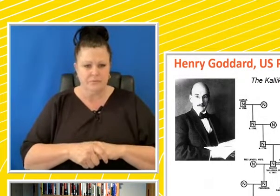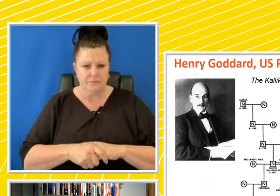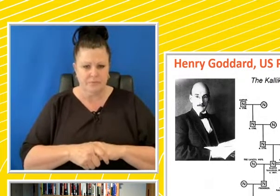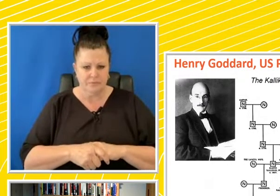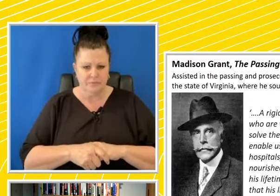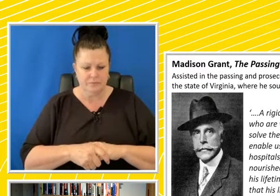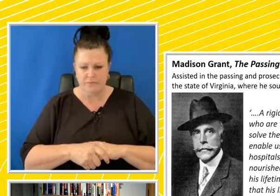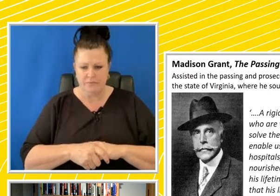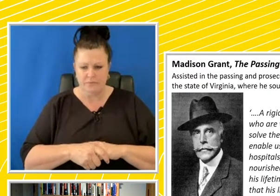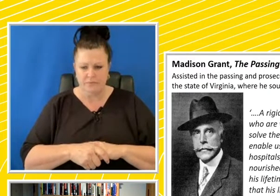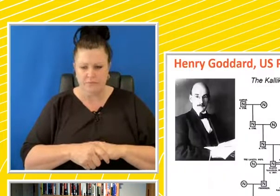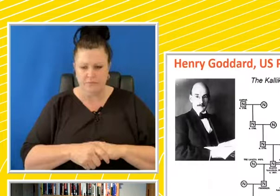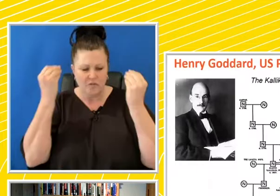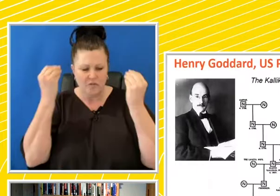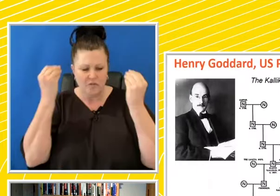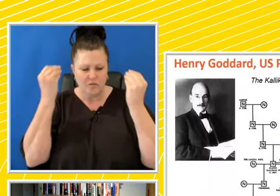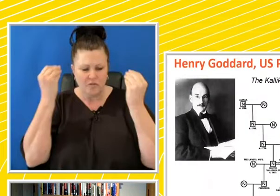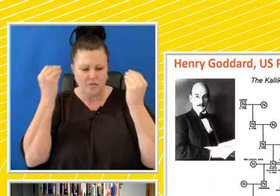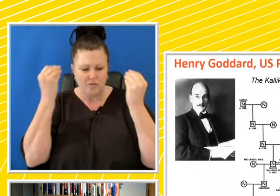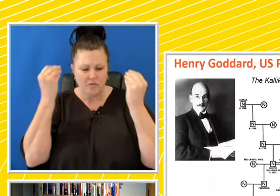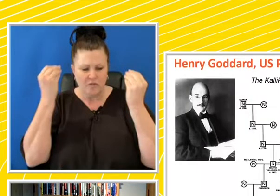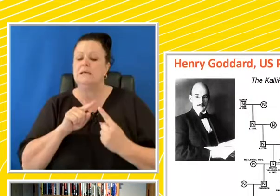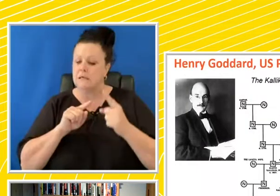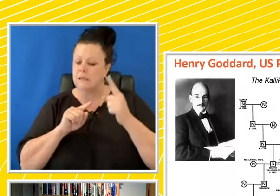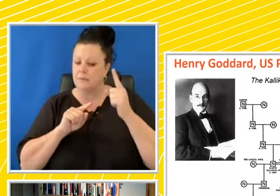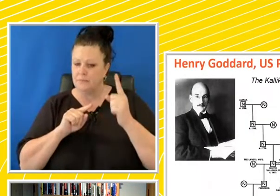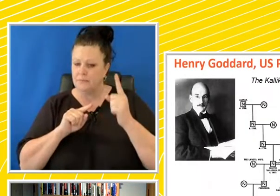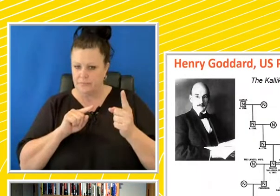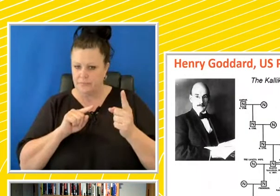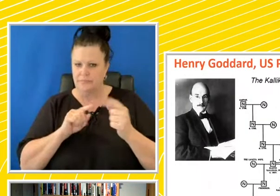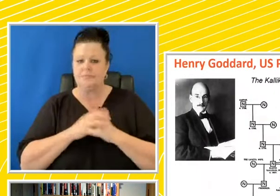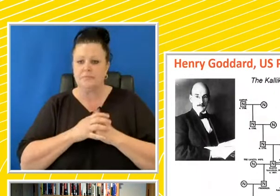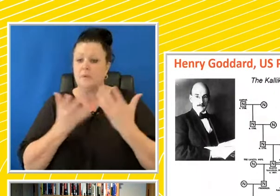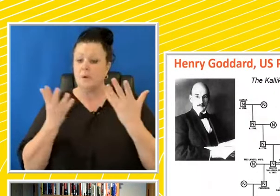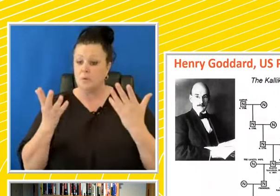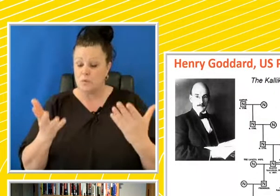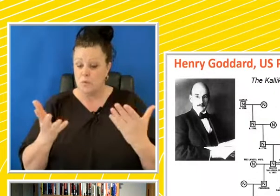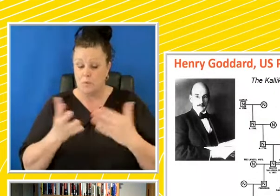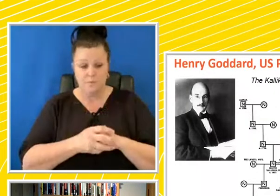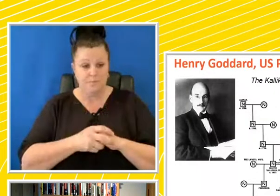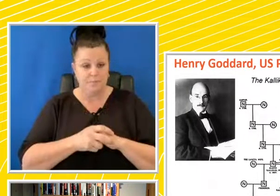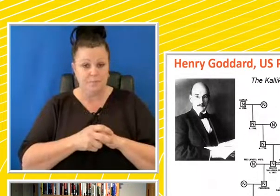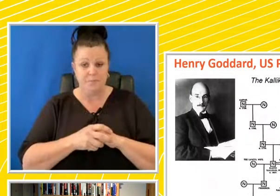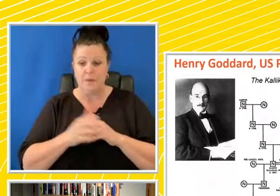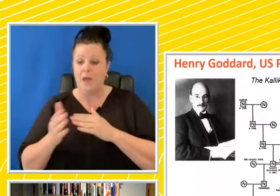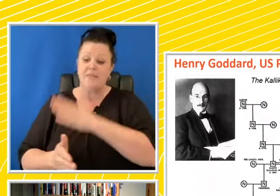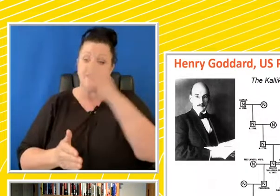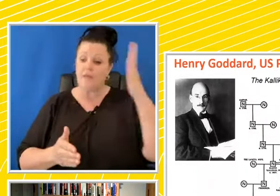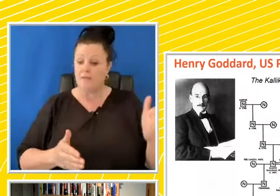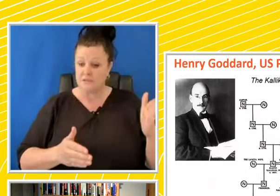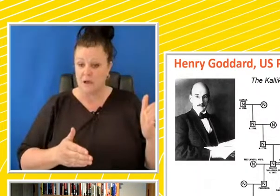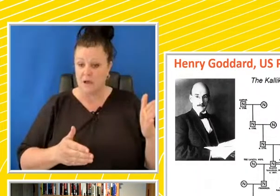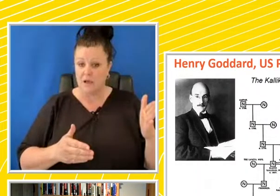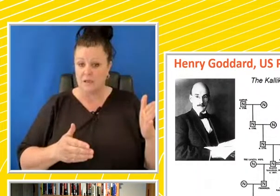I've lost my pointer. You can see that. Yeah, there we go. And whereas on the other side, he has